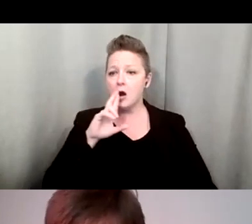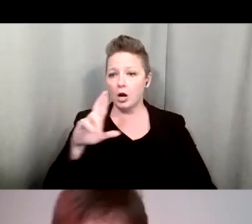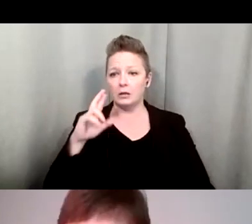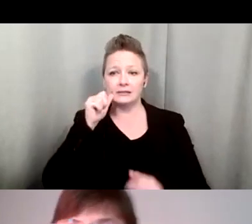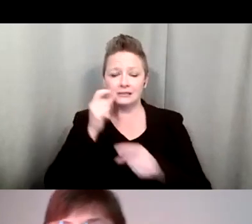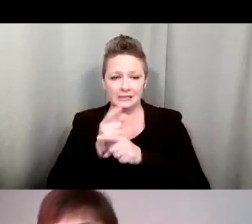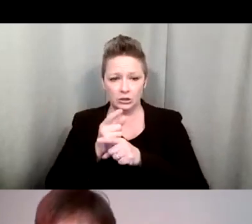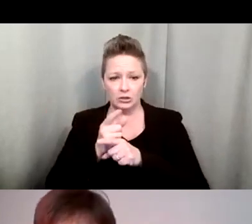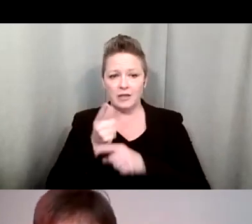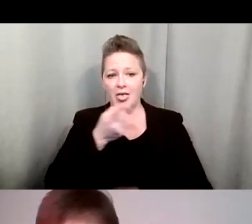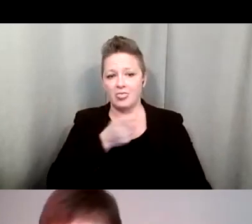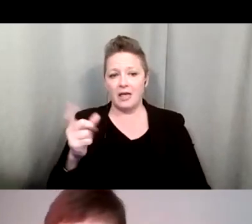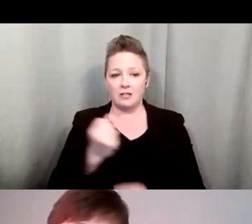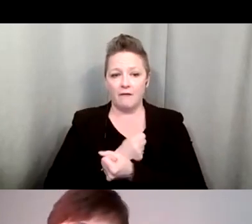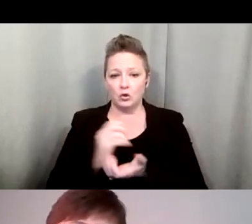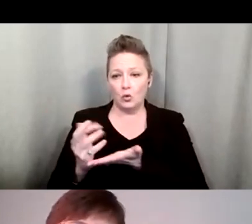Next slide, please.